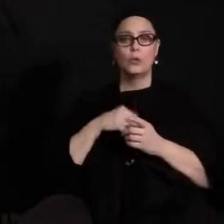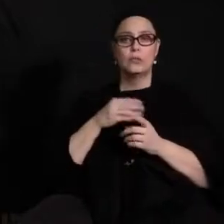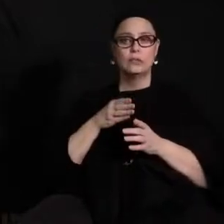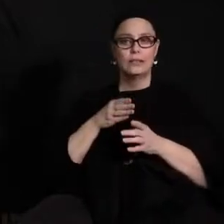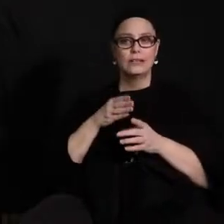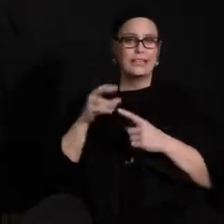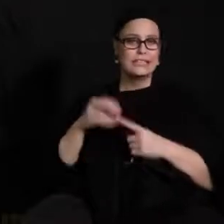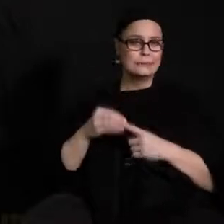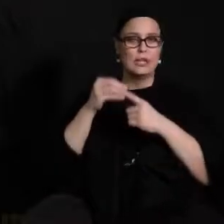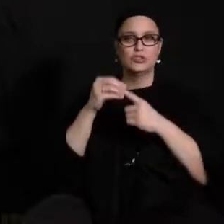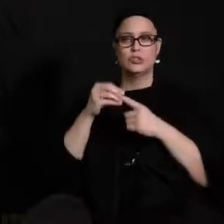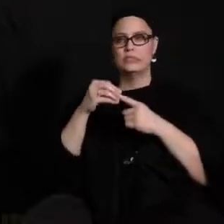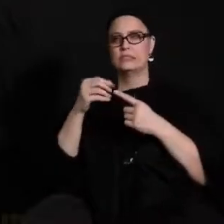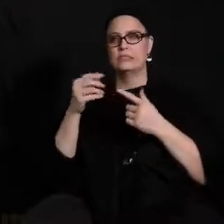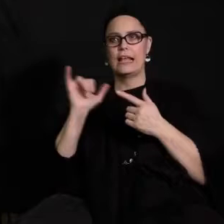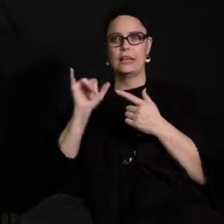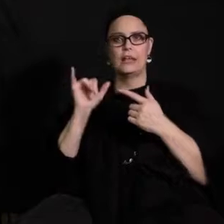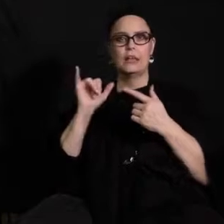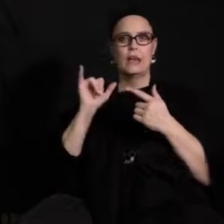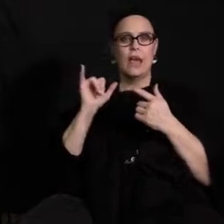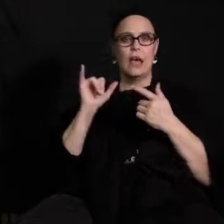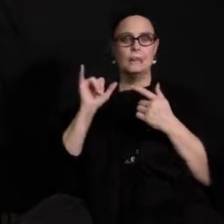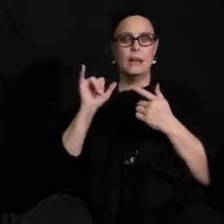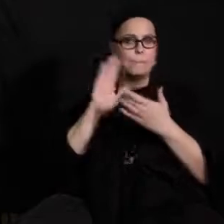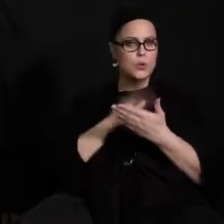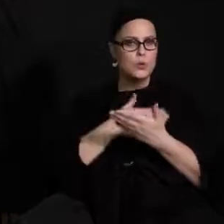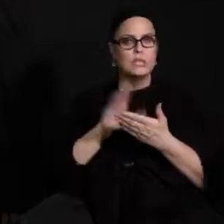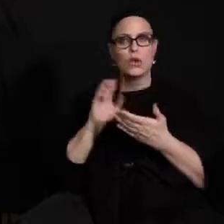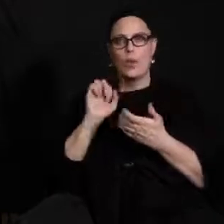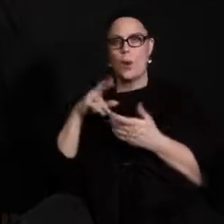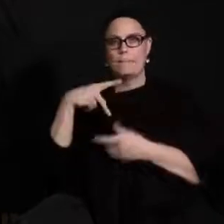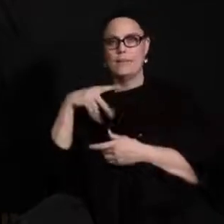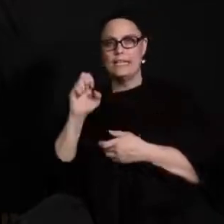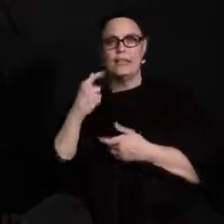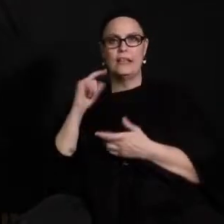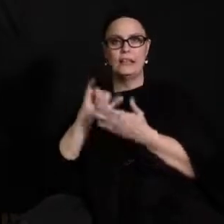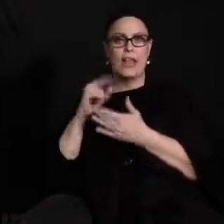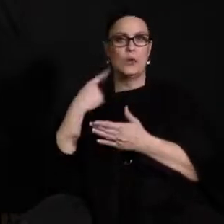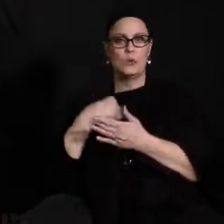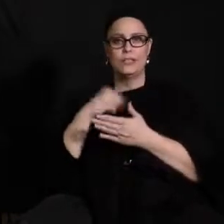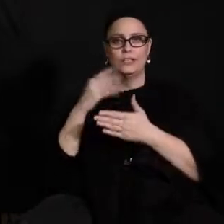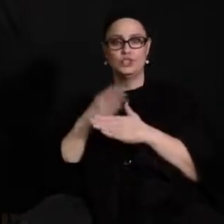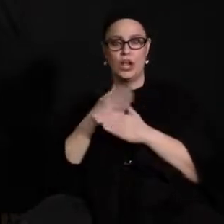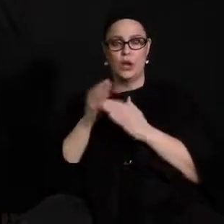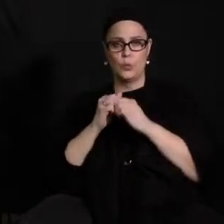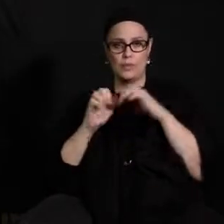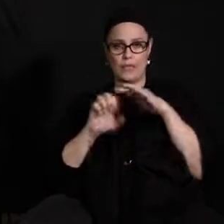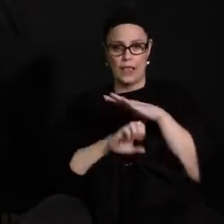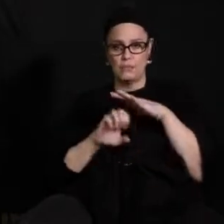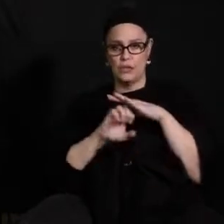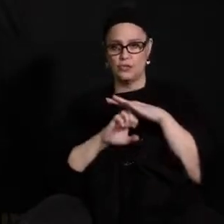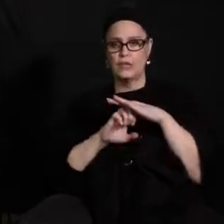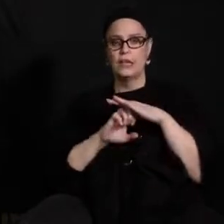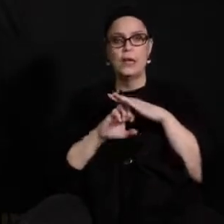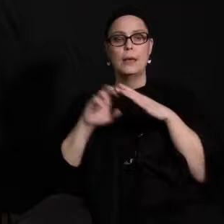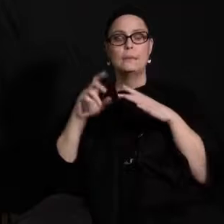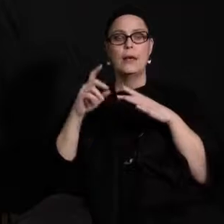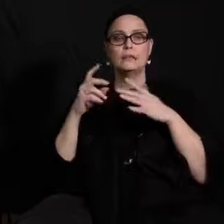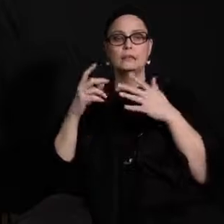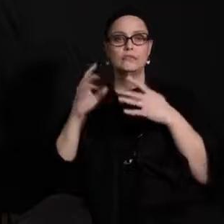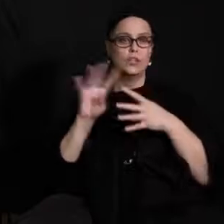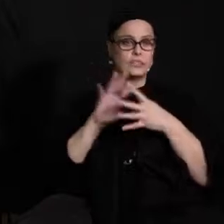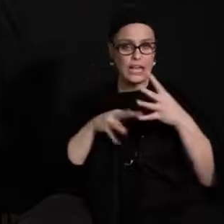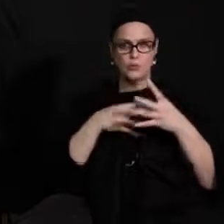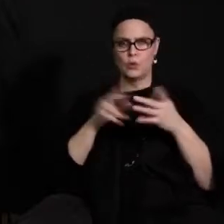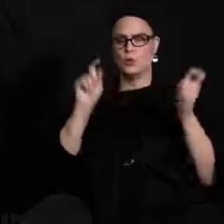uh pe teachers we share with the elementary uh but we're able to pull this off because um we're doing some innovative scheduling for